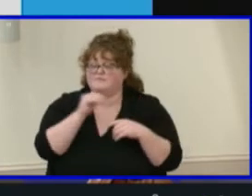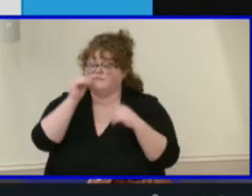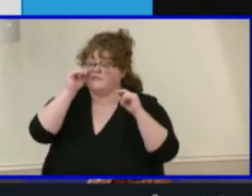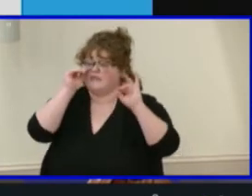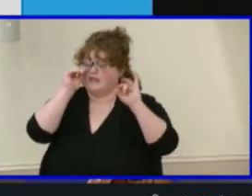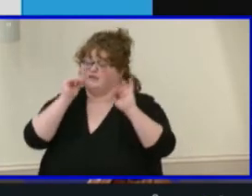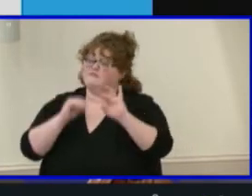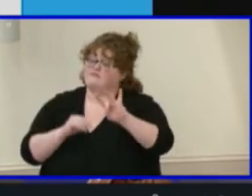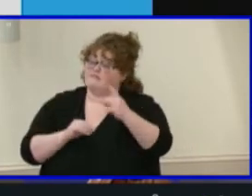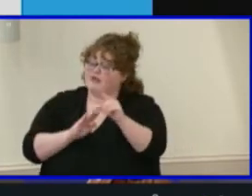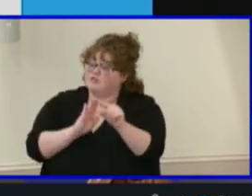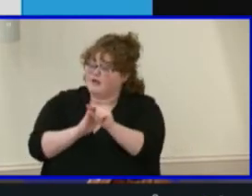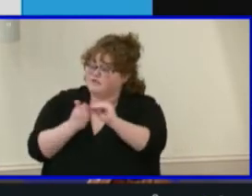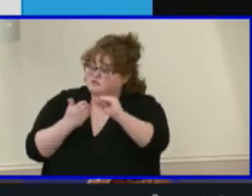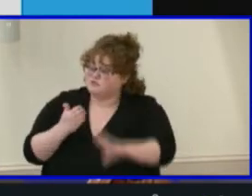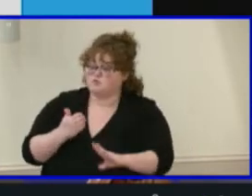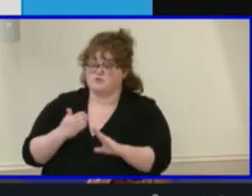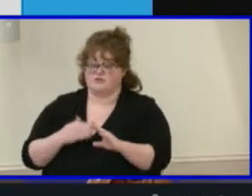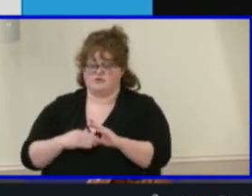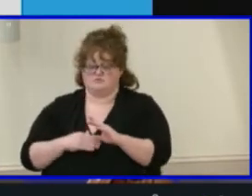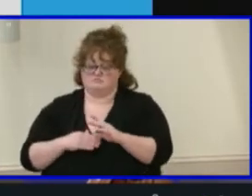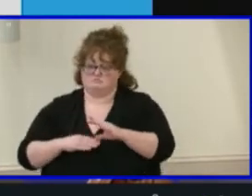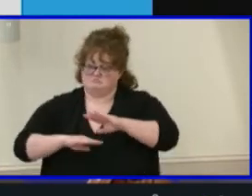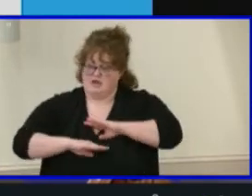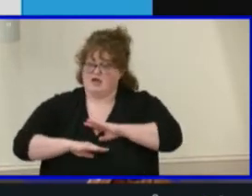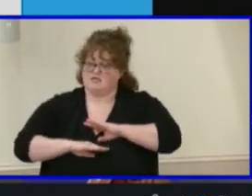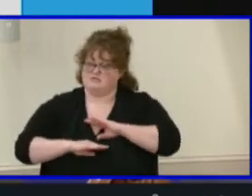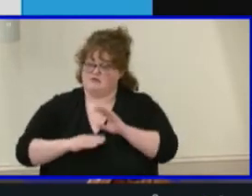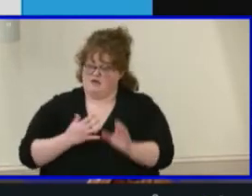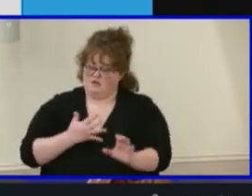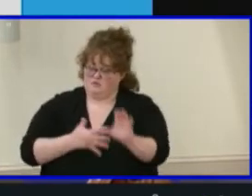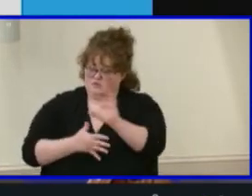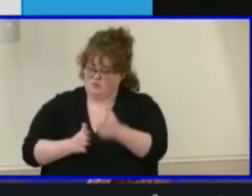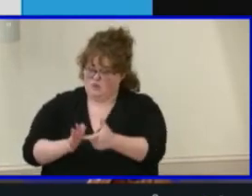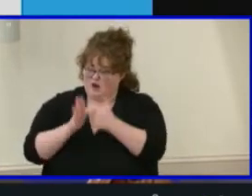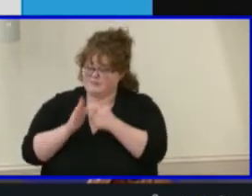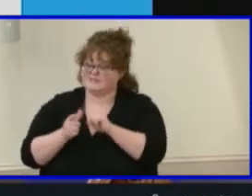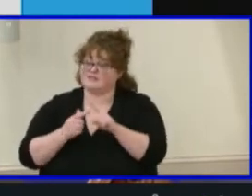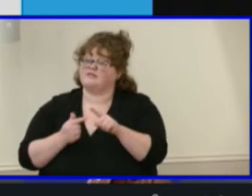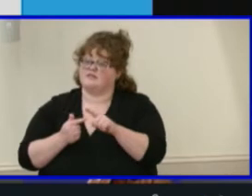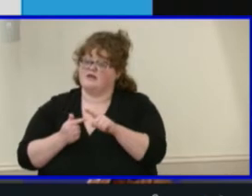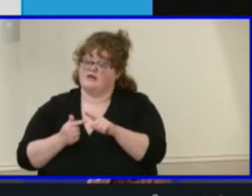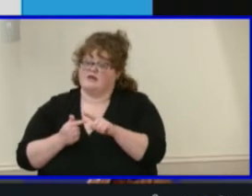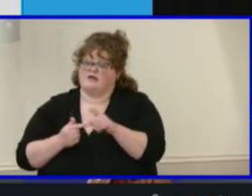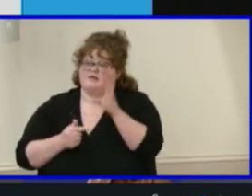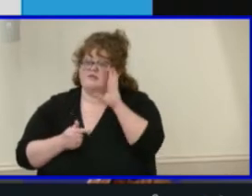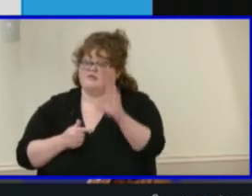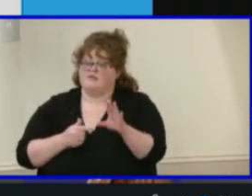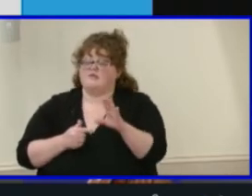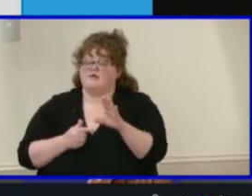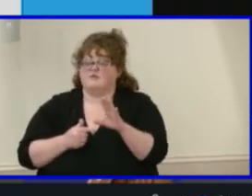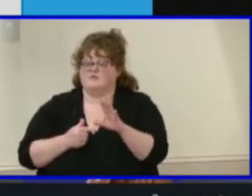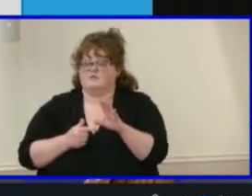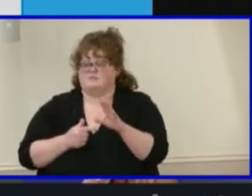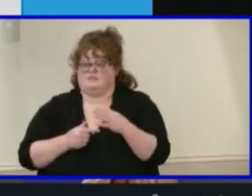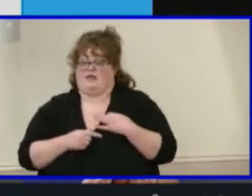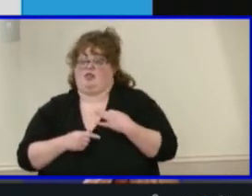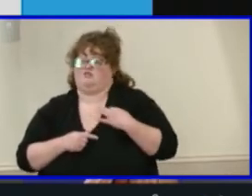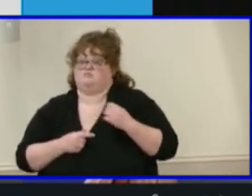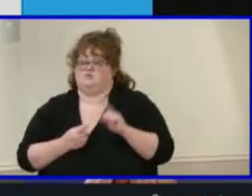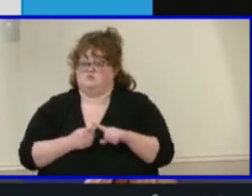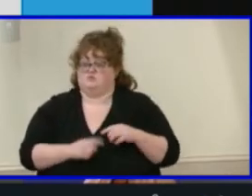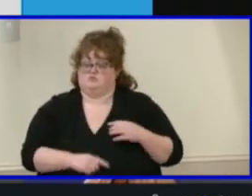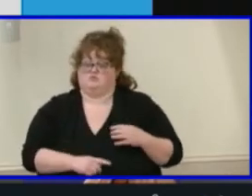for admissions become part of the applicant group eligible to apply for Maggie Walker admissions. Gifted